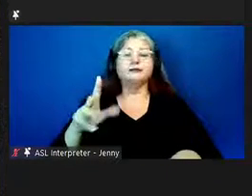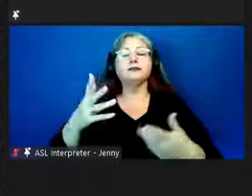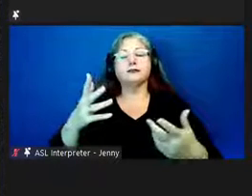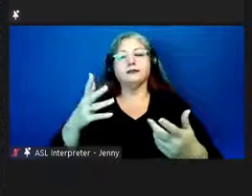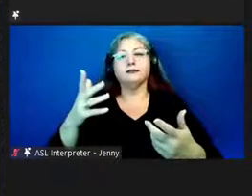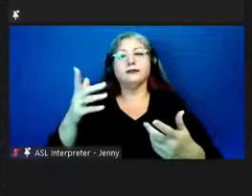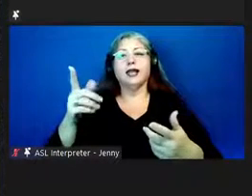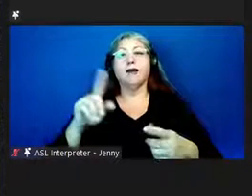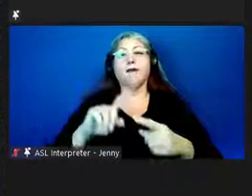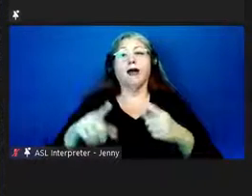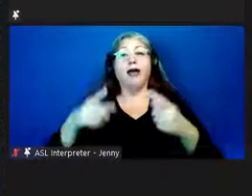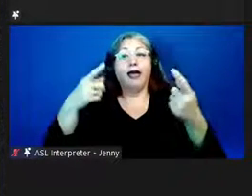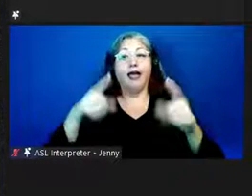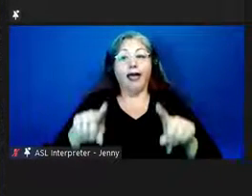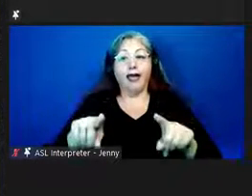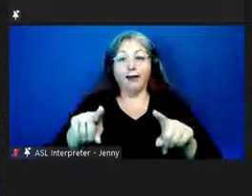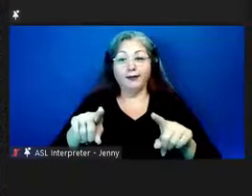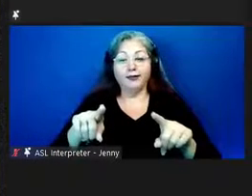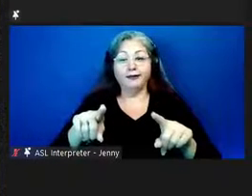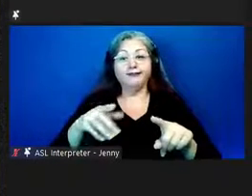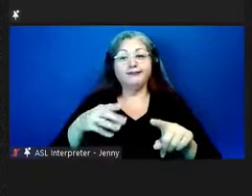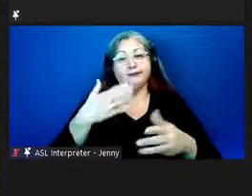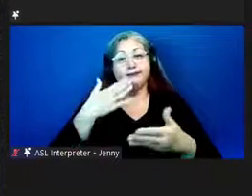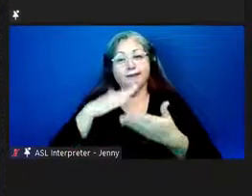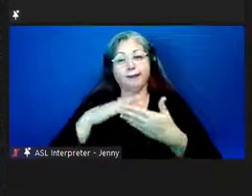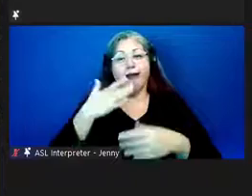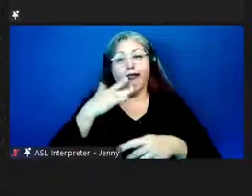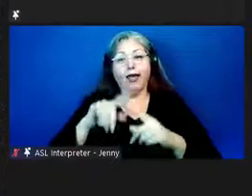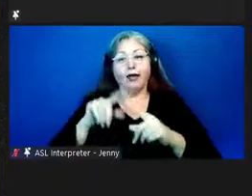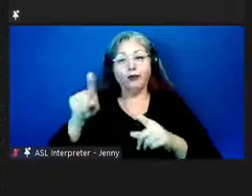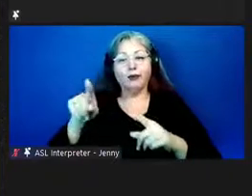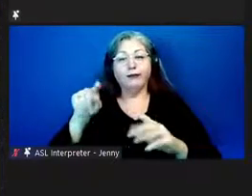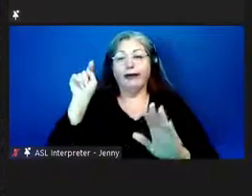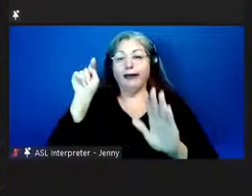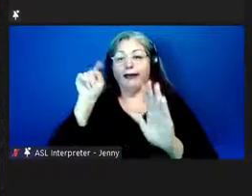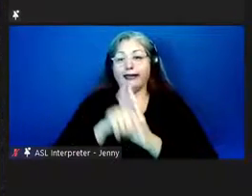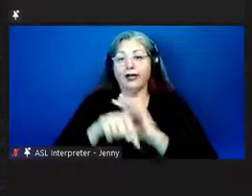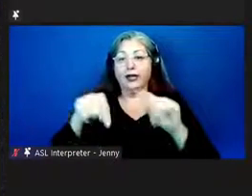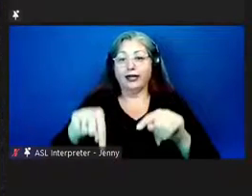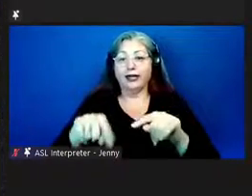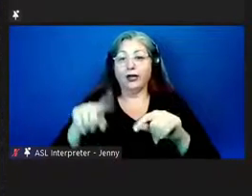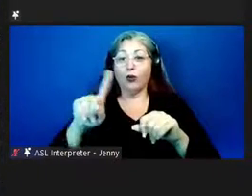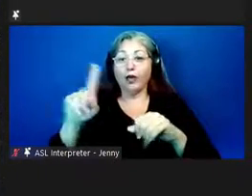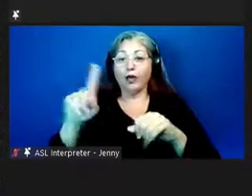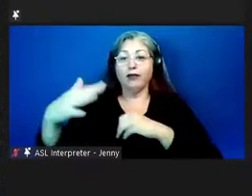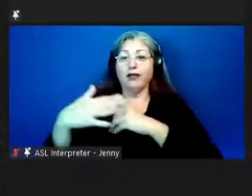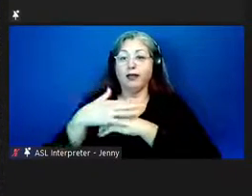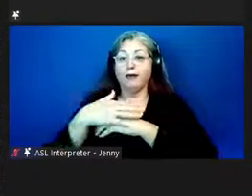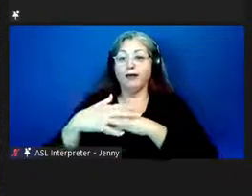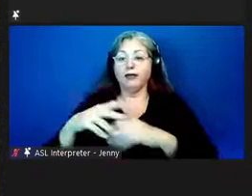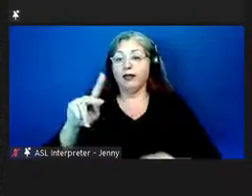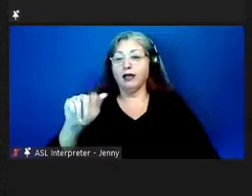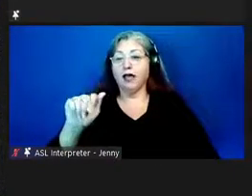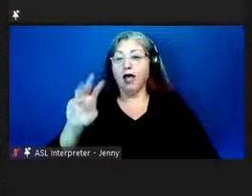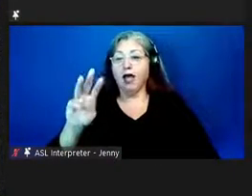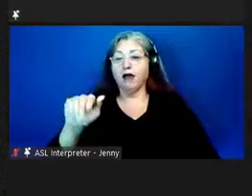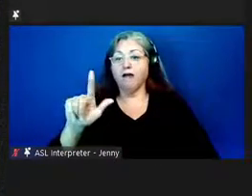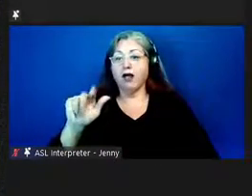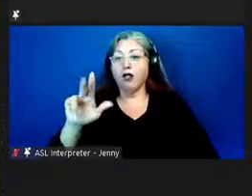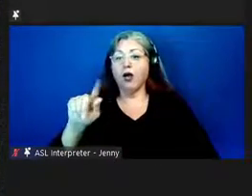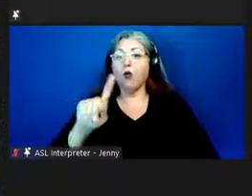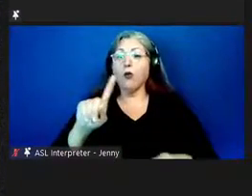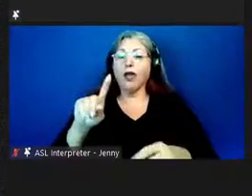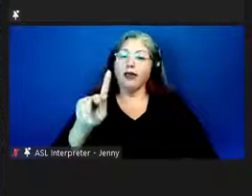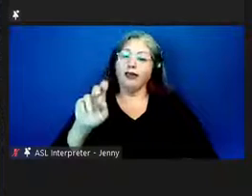met his unfortunate fate here uh he was killed here at the shores of ka'awaloa in kealakekua bay